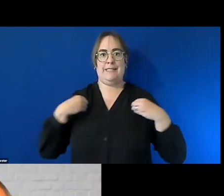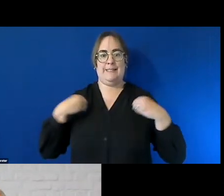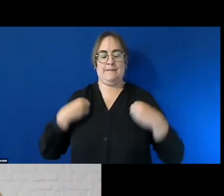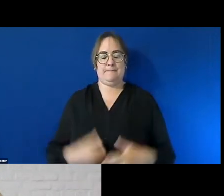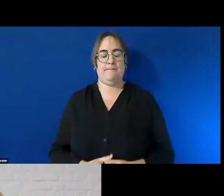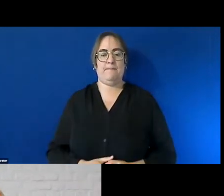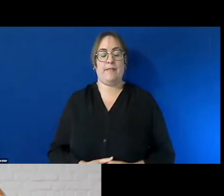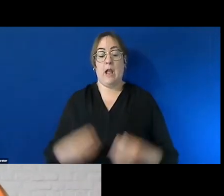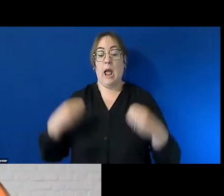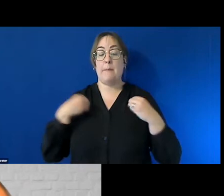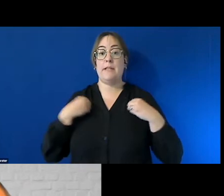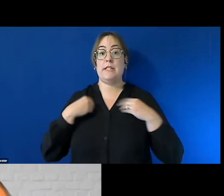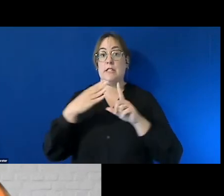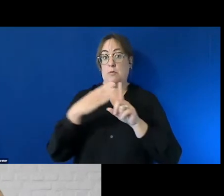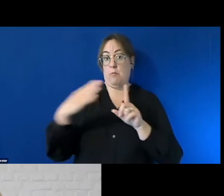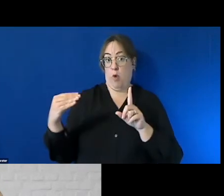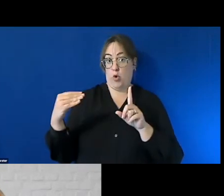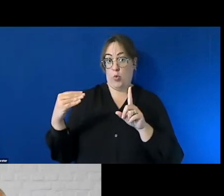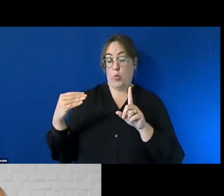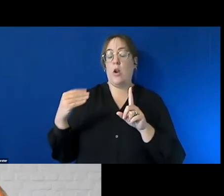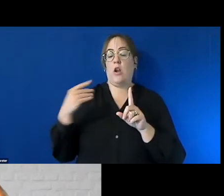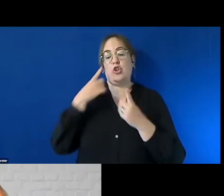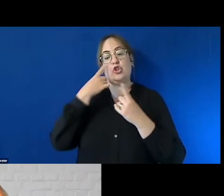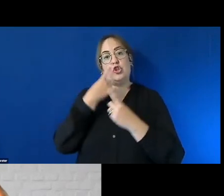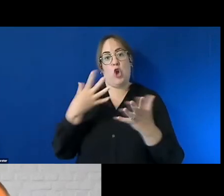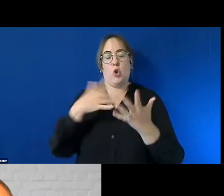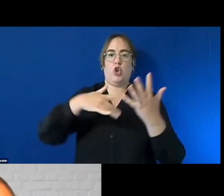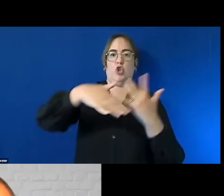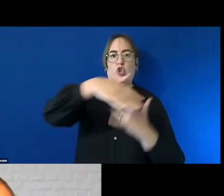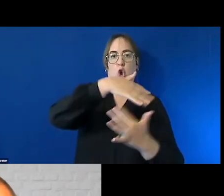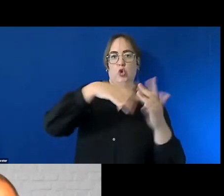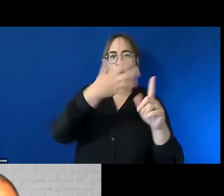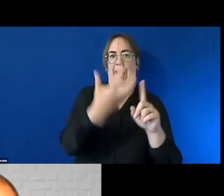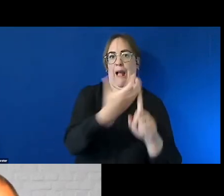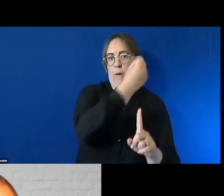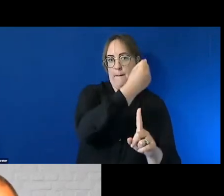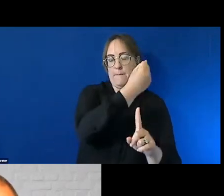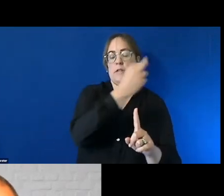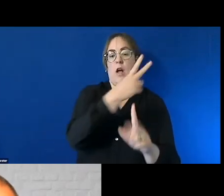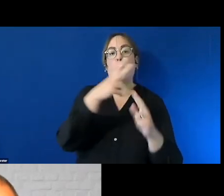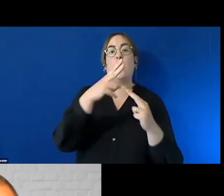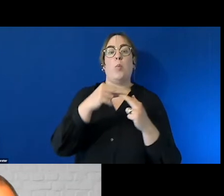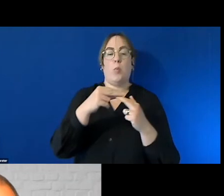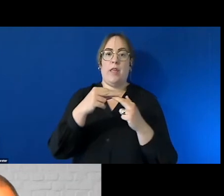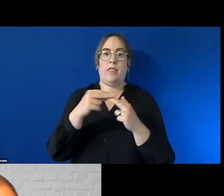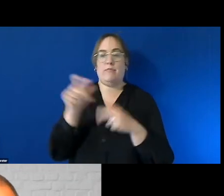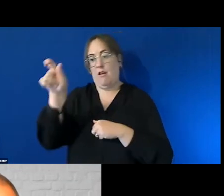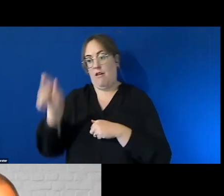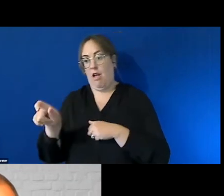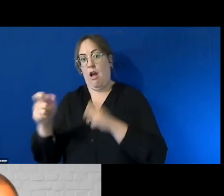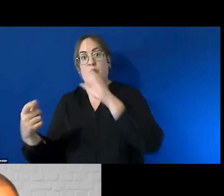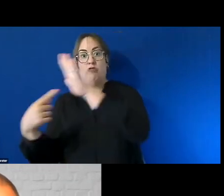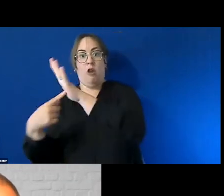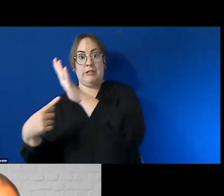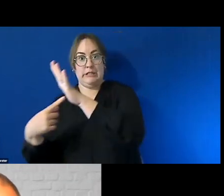model is linked to a strategy to deliver social outcomes to its commercial priorities plain force delivers